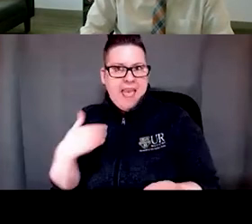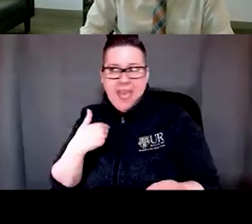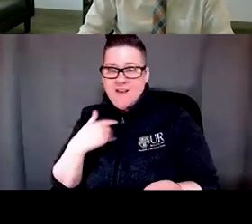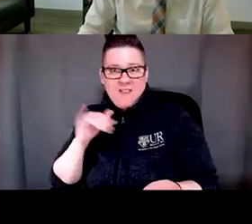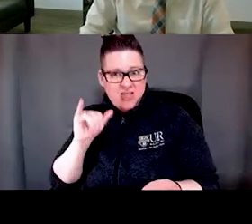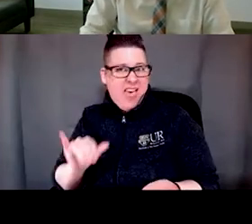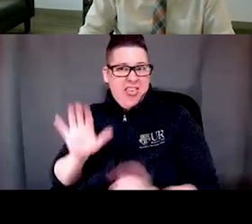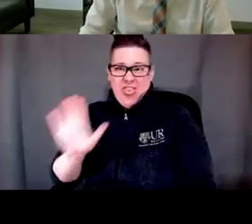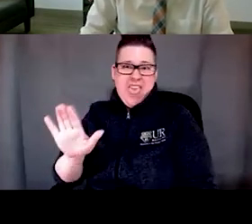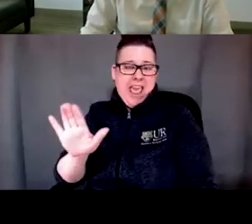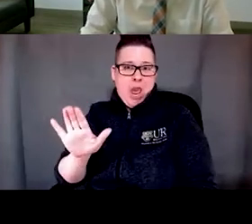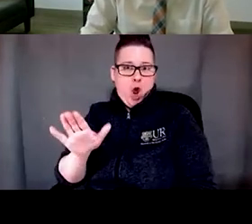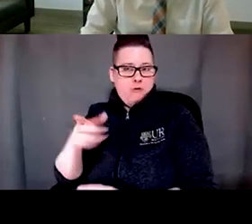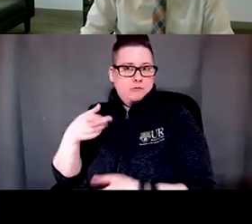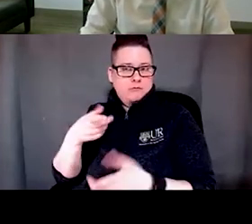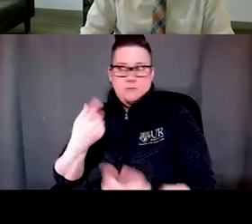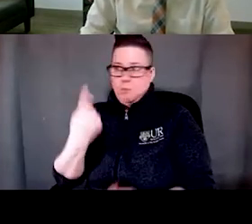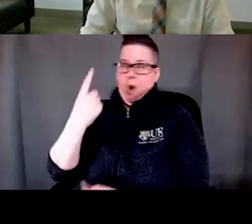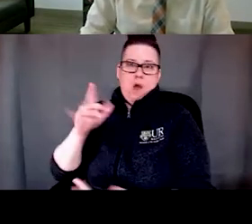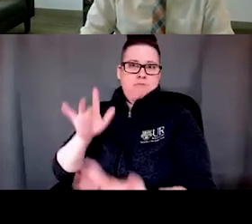it's their main tether to the outside world